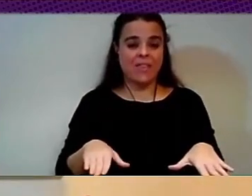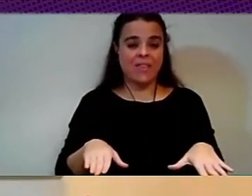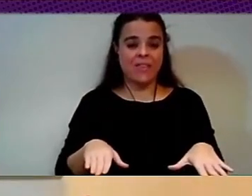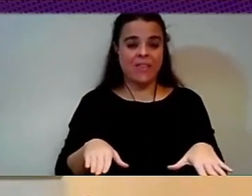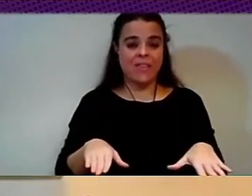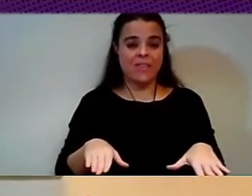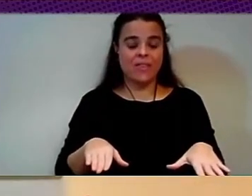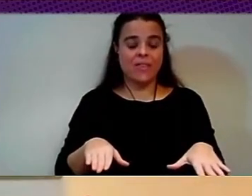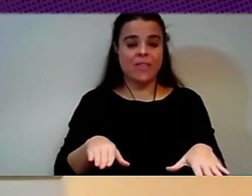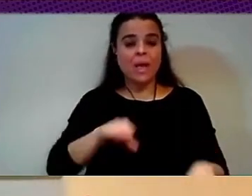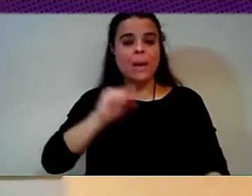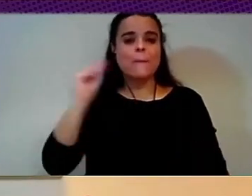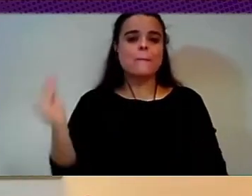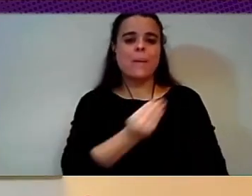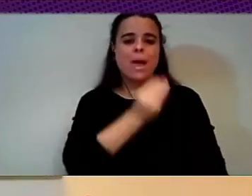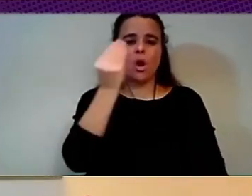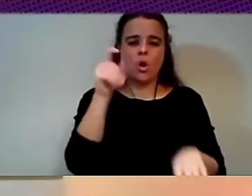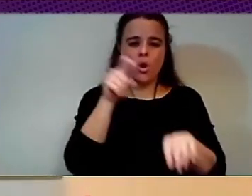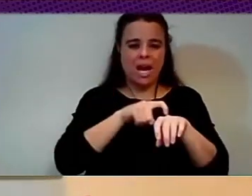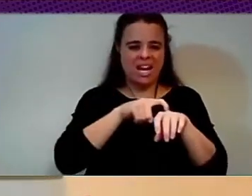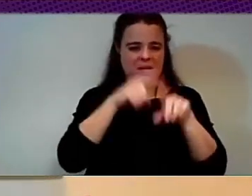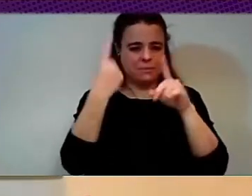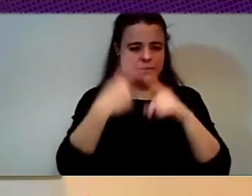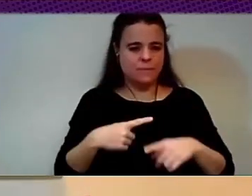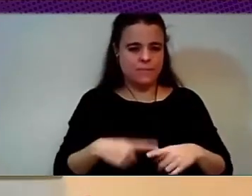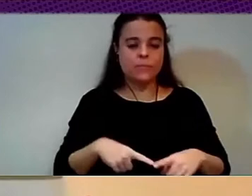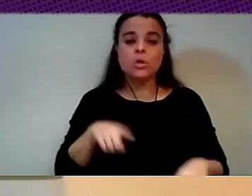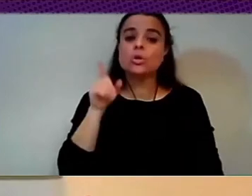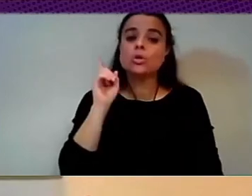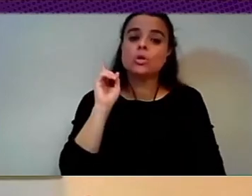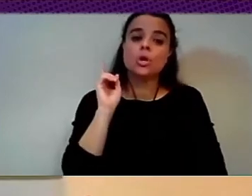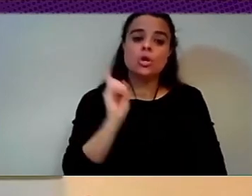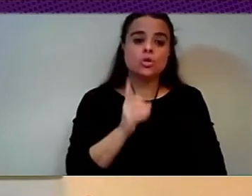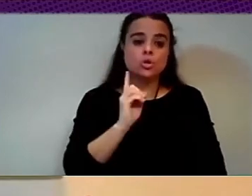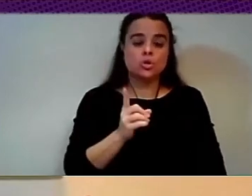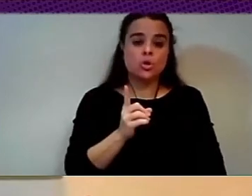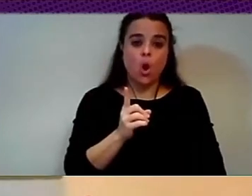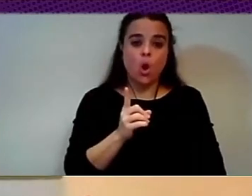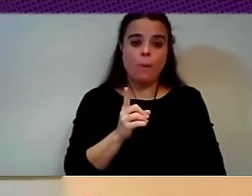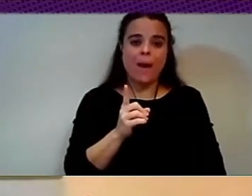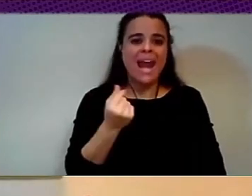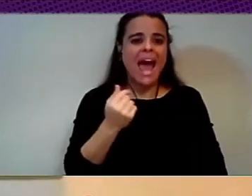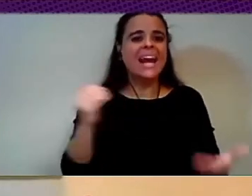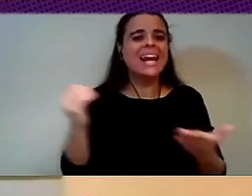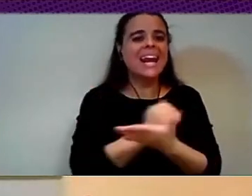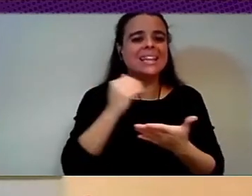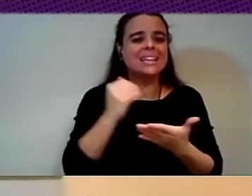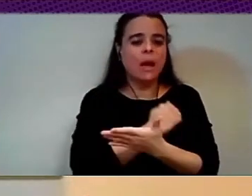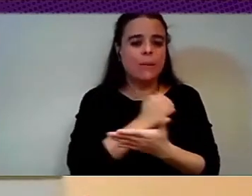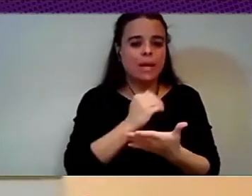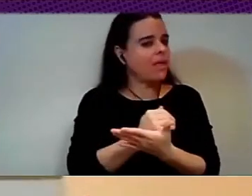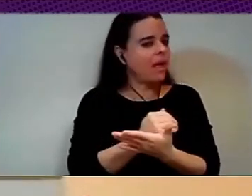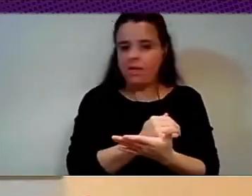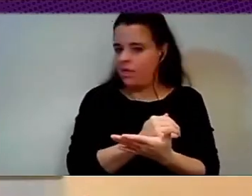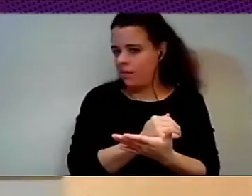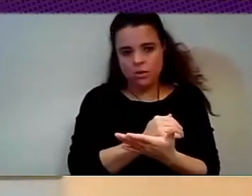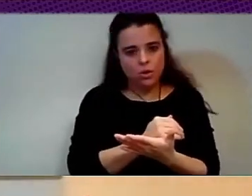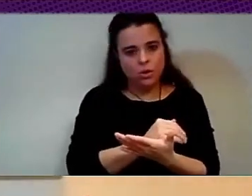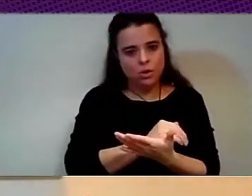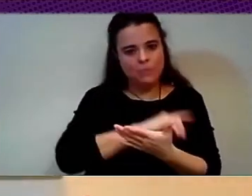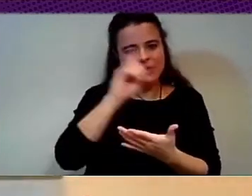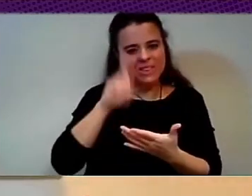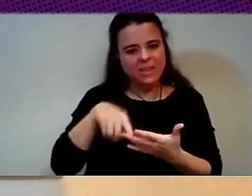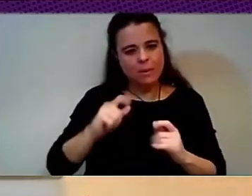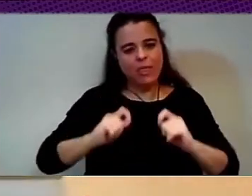but also to do something, you know, that just benefits society. So these are all